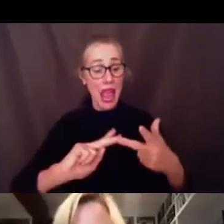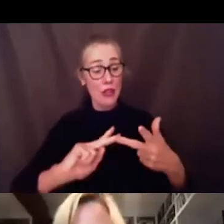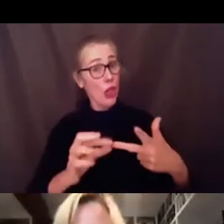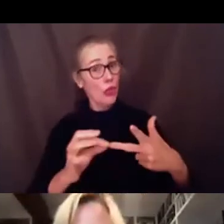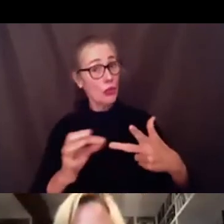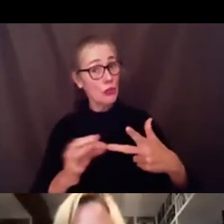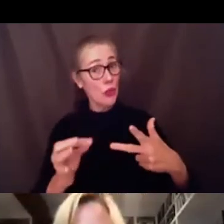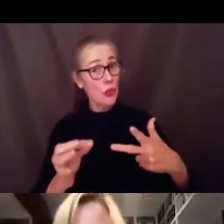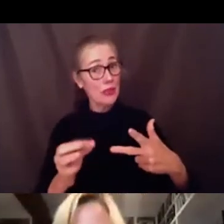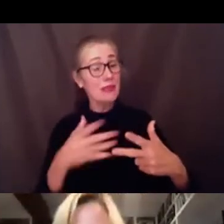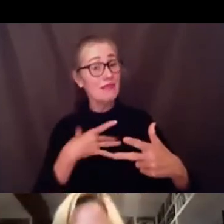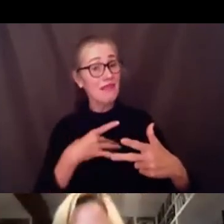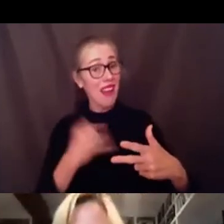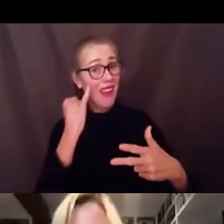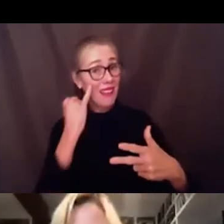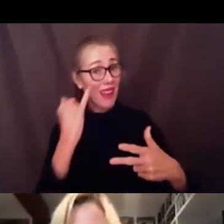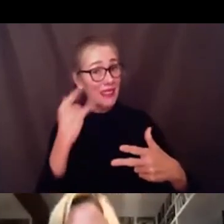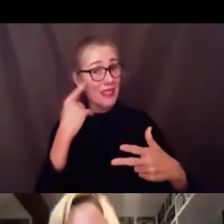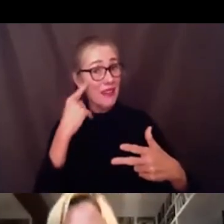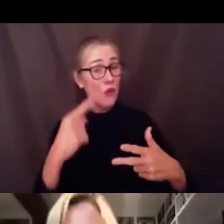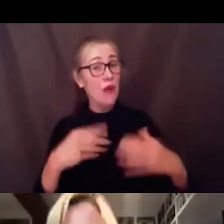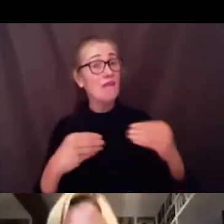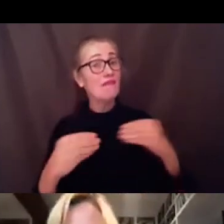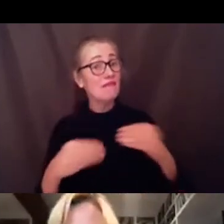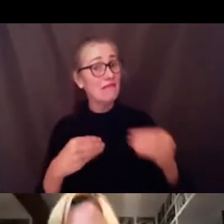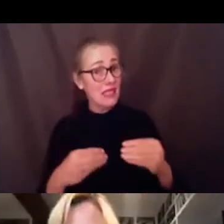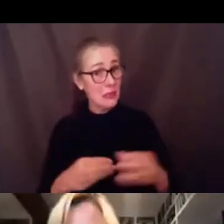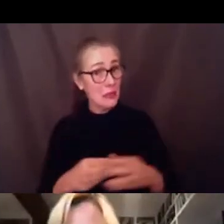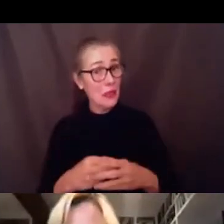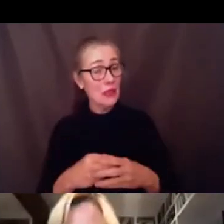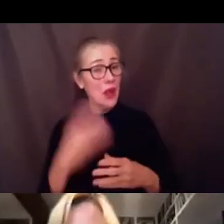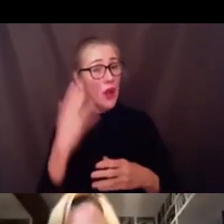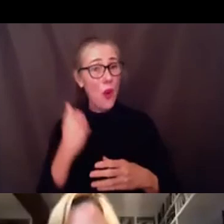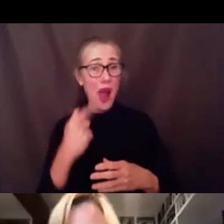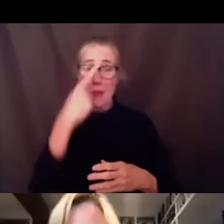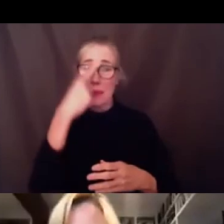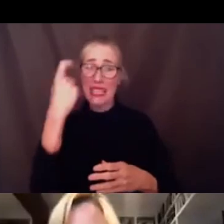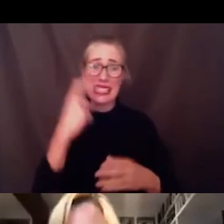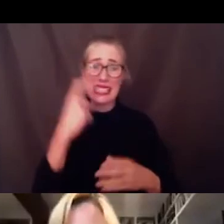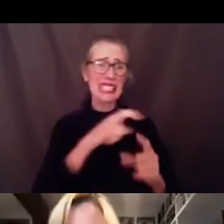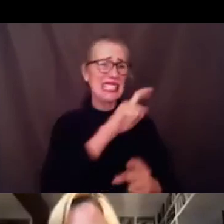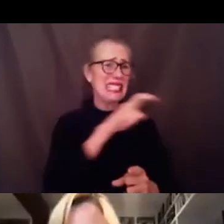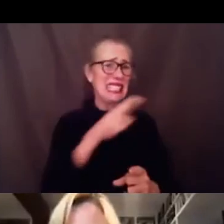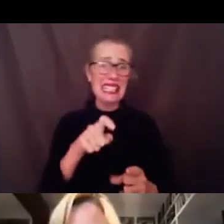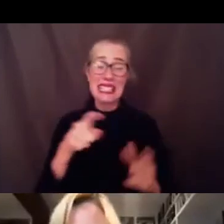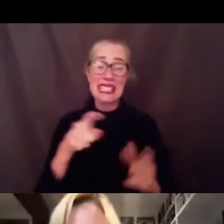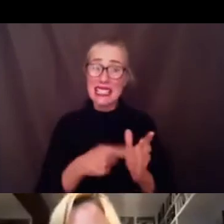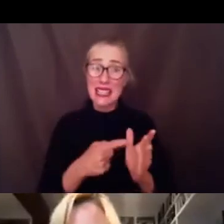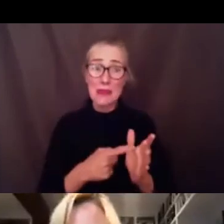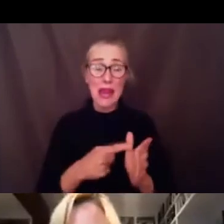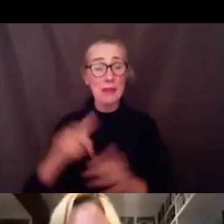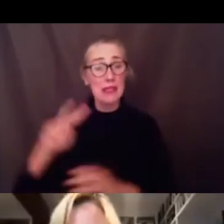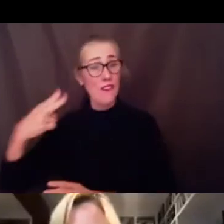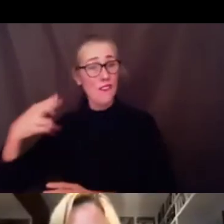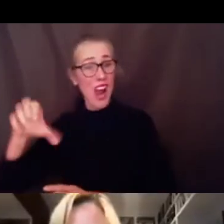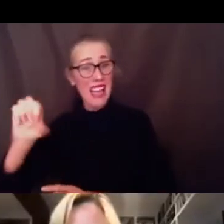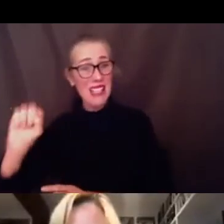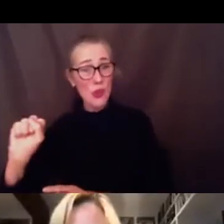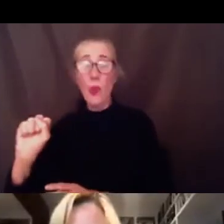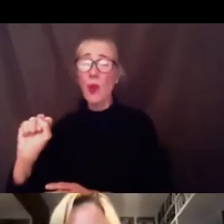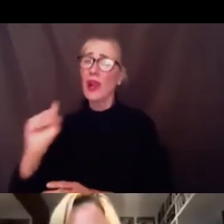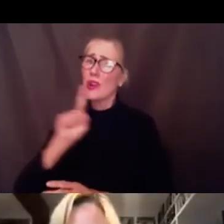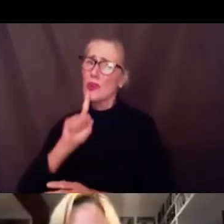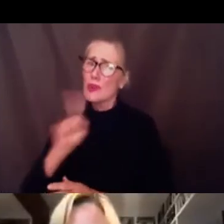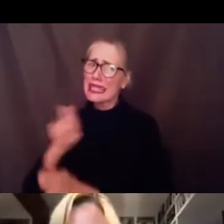options and flexibilities especially because the needs are so varying and specific also in secondary with the credentialing matter that superintendent